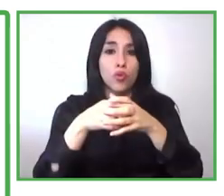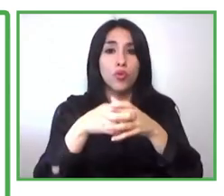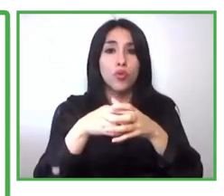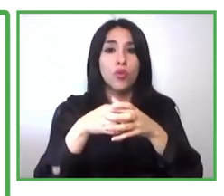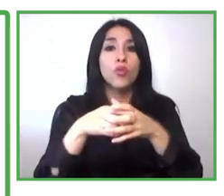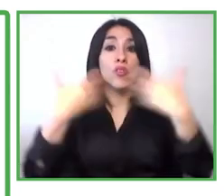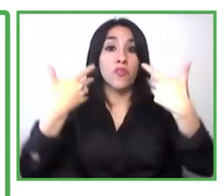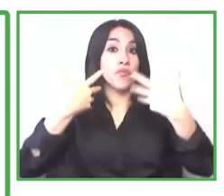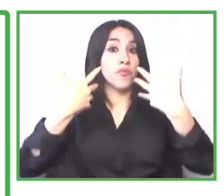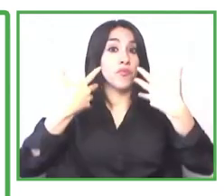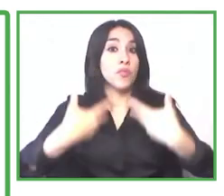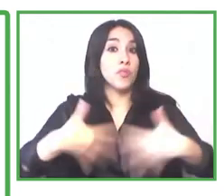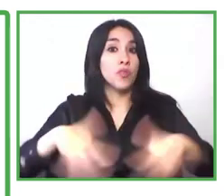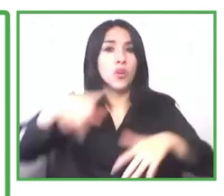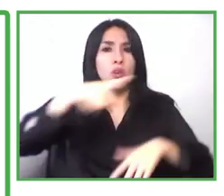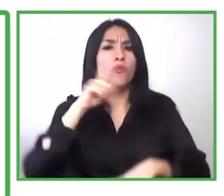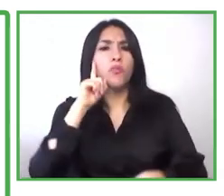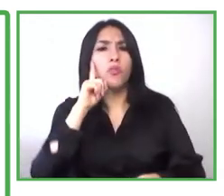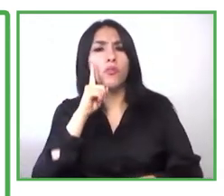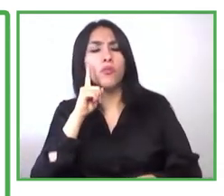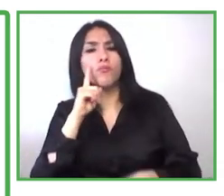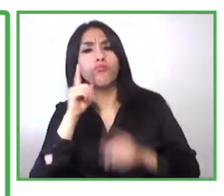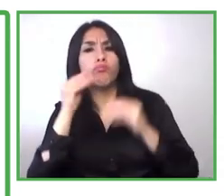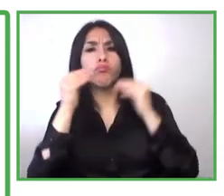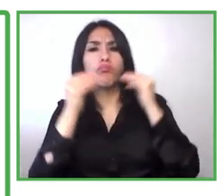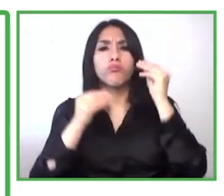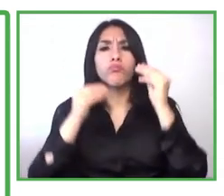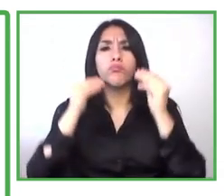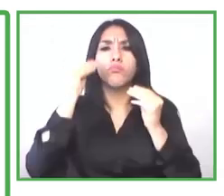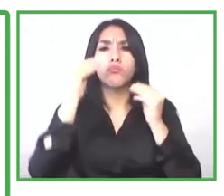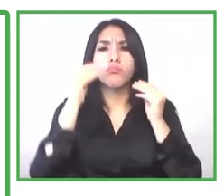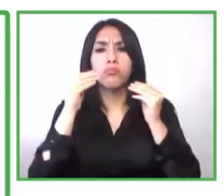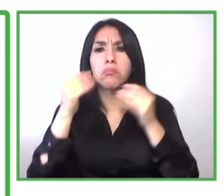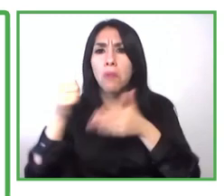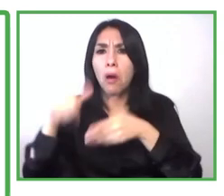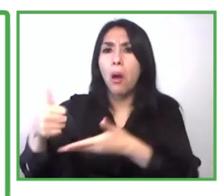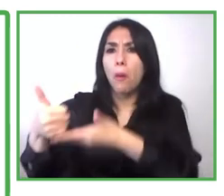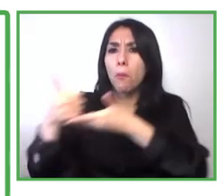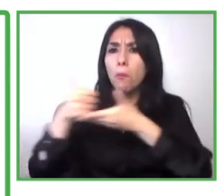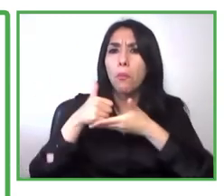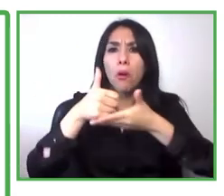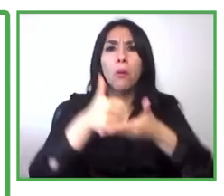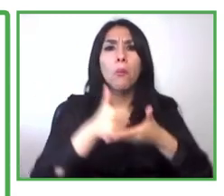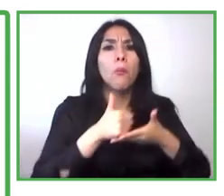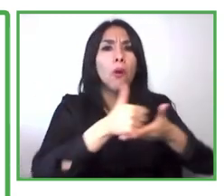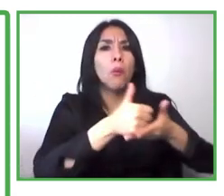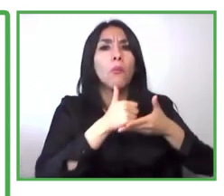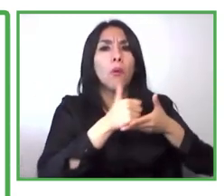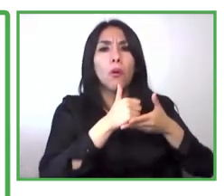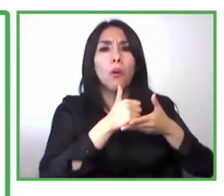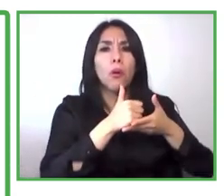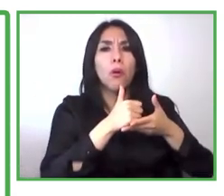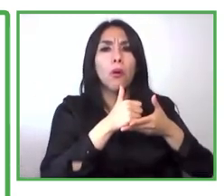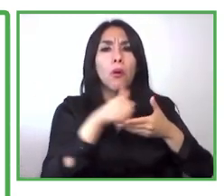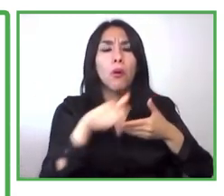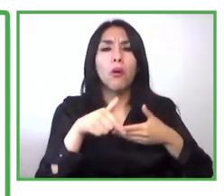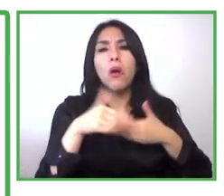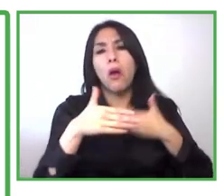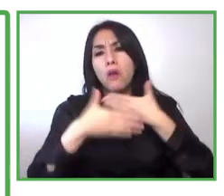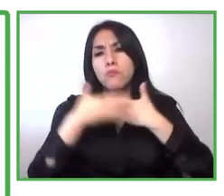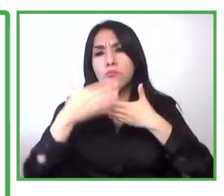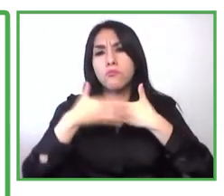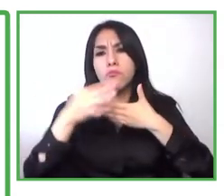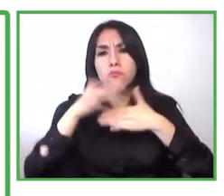40 entrepreneurships with people of people with disabilities and they were organized by using different instruments to